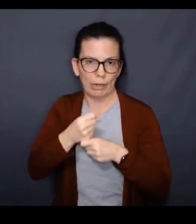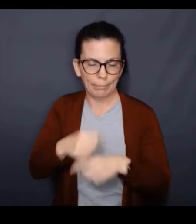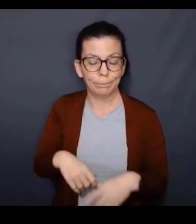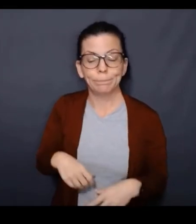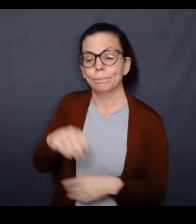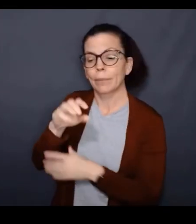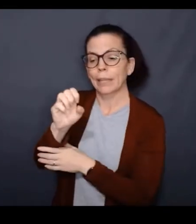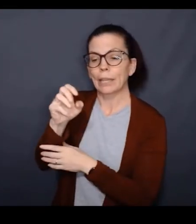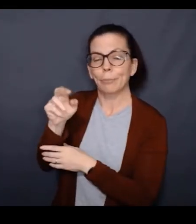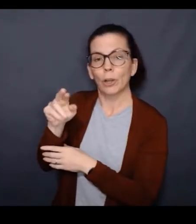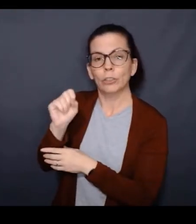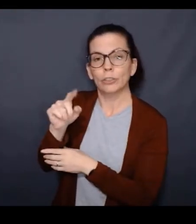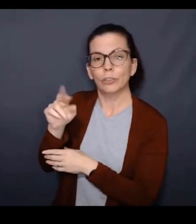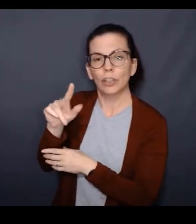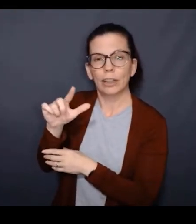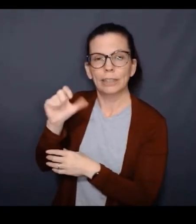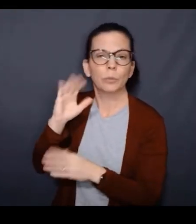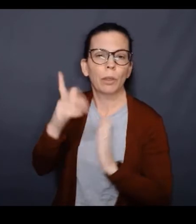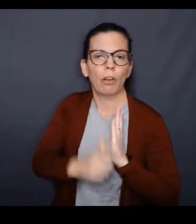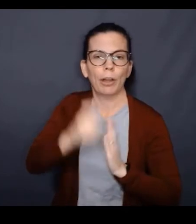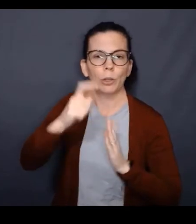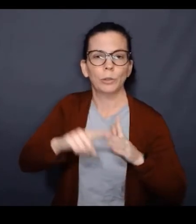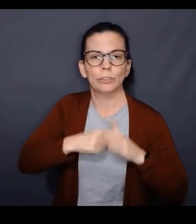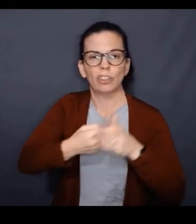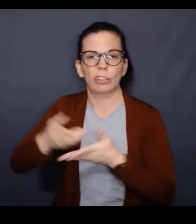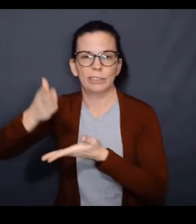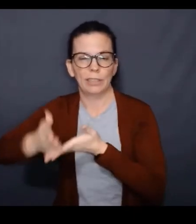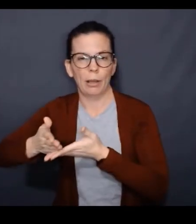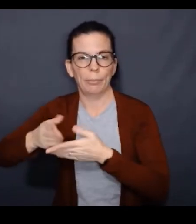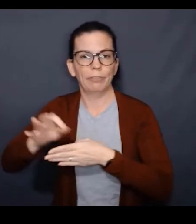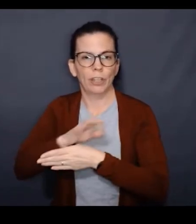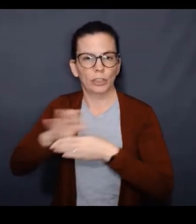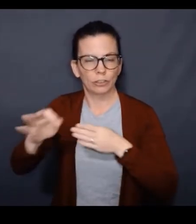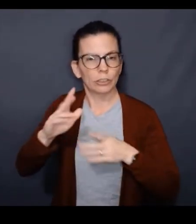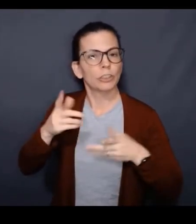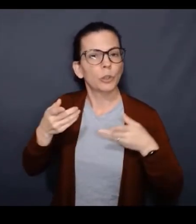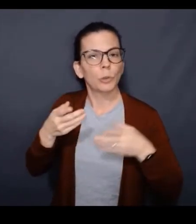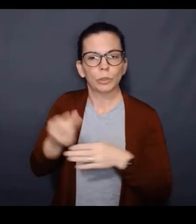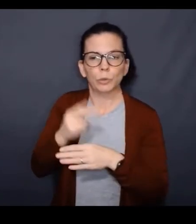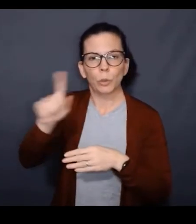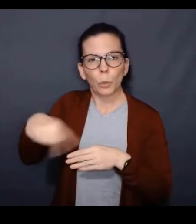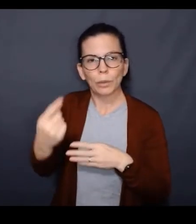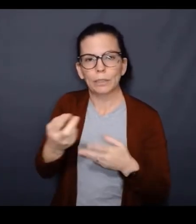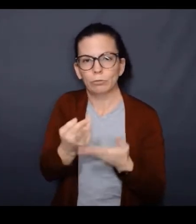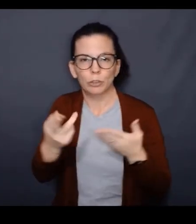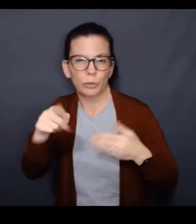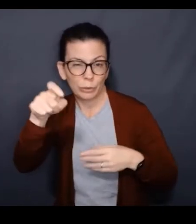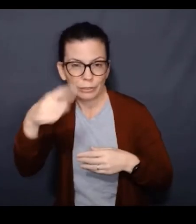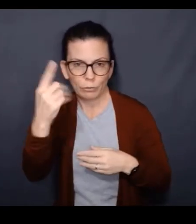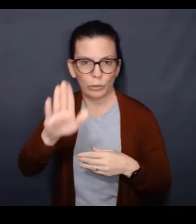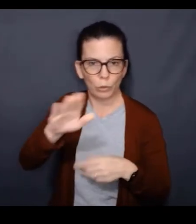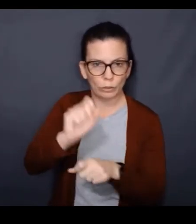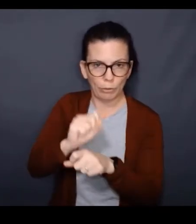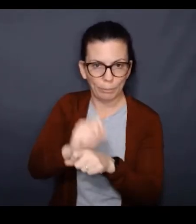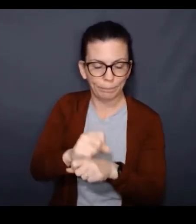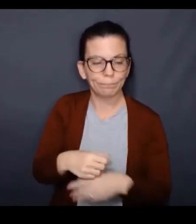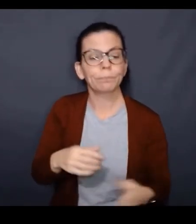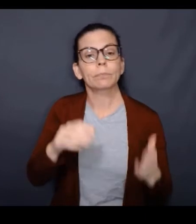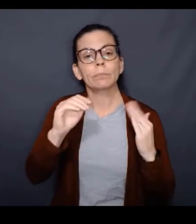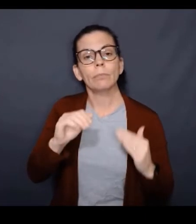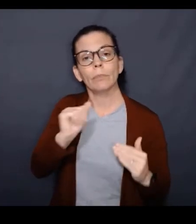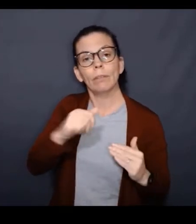you just created. EMR Serverless will have auto start and auto stop functionality that allows you to only use the resources you need for your job.